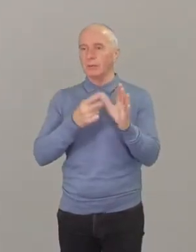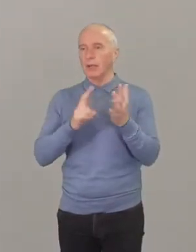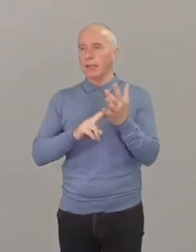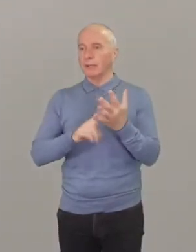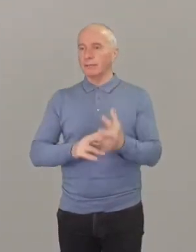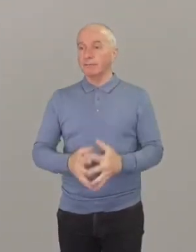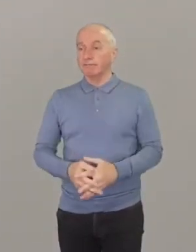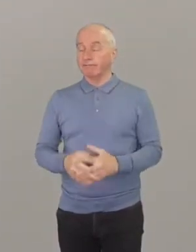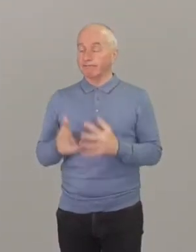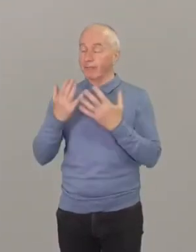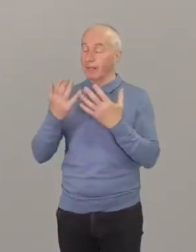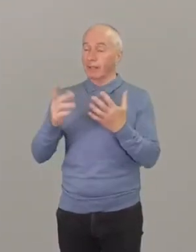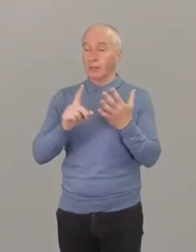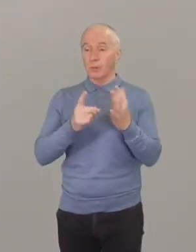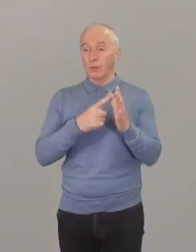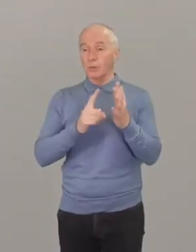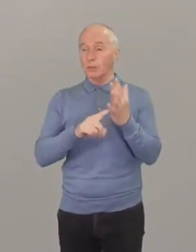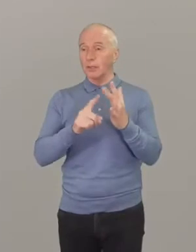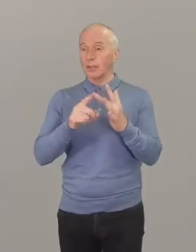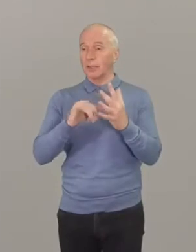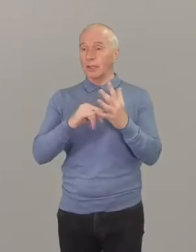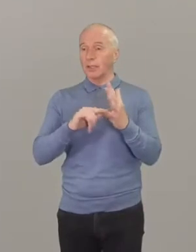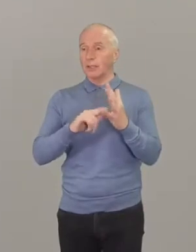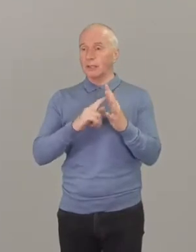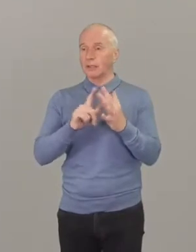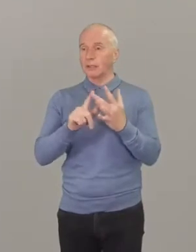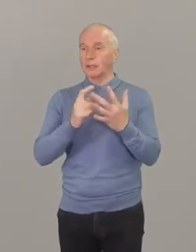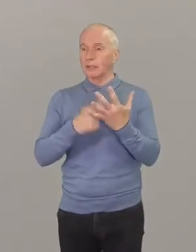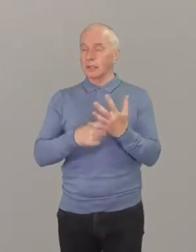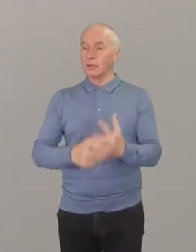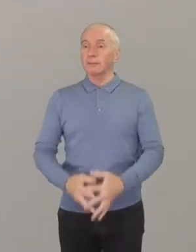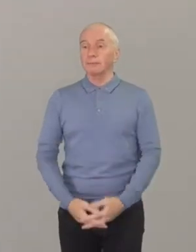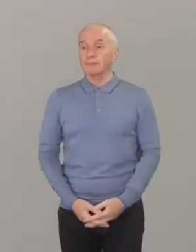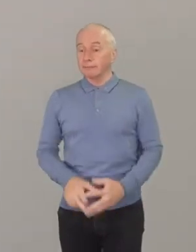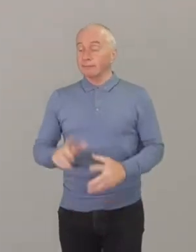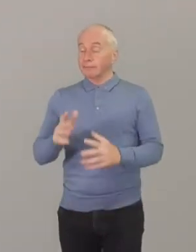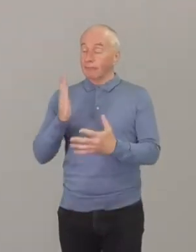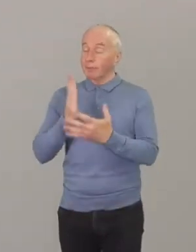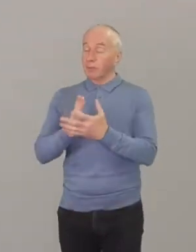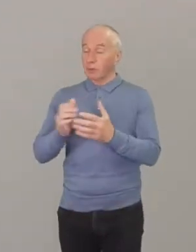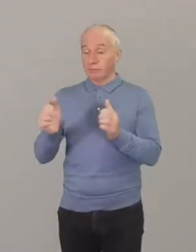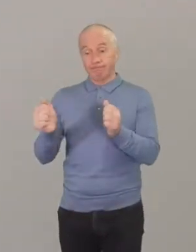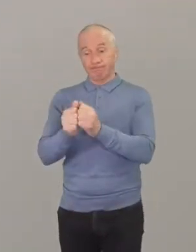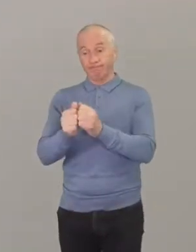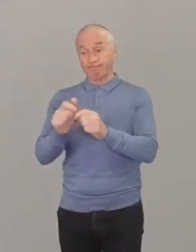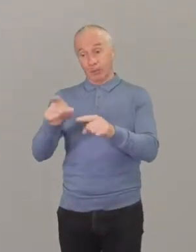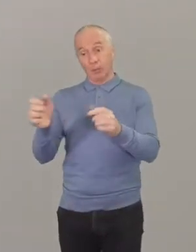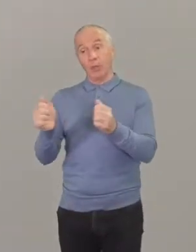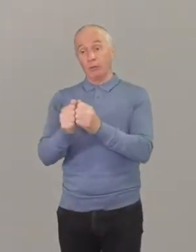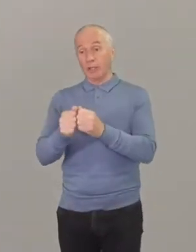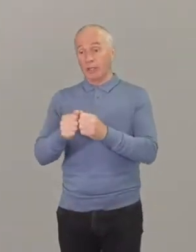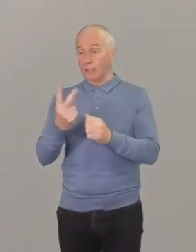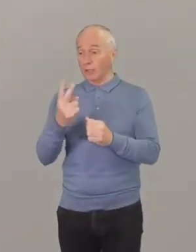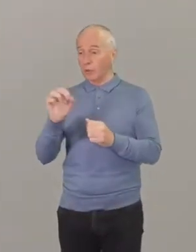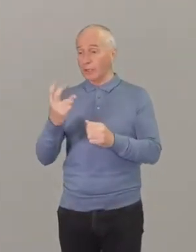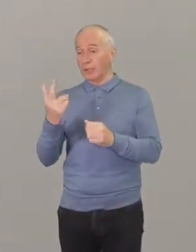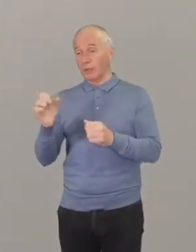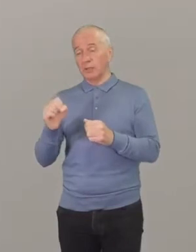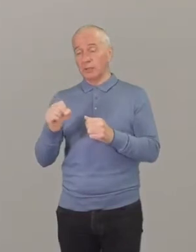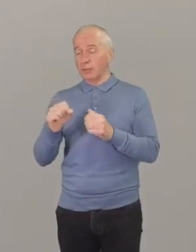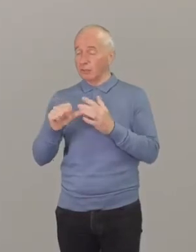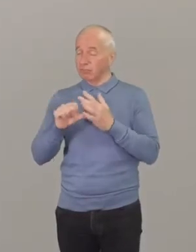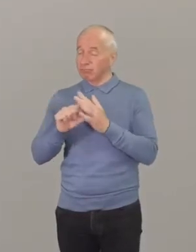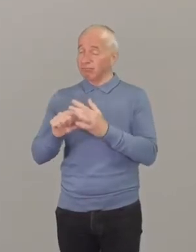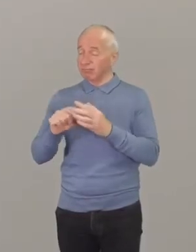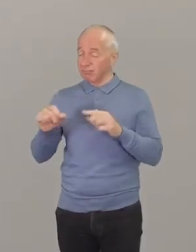Thank you, Alistair. I'm sure you'll agree with me that 2020 has been a year of huge challenges and beautiful